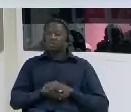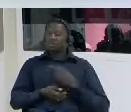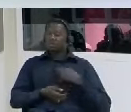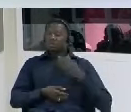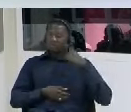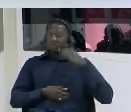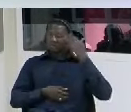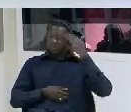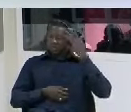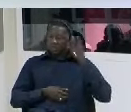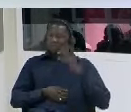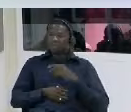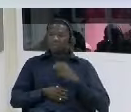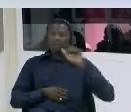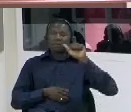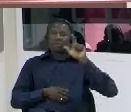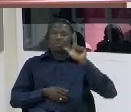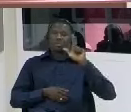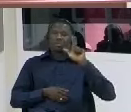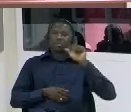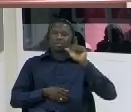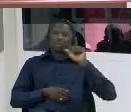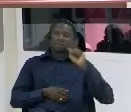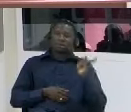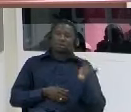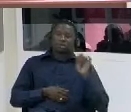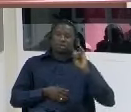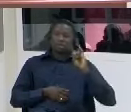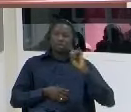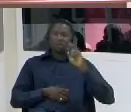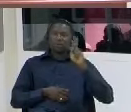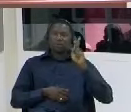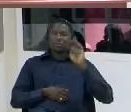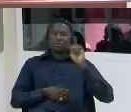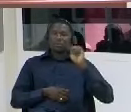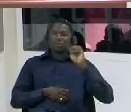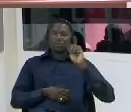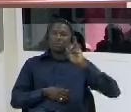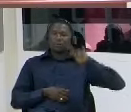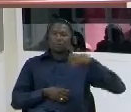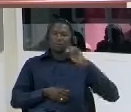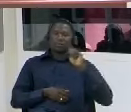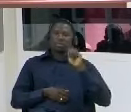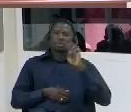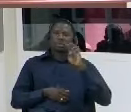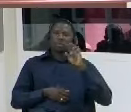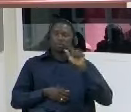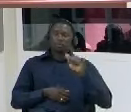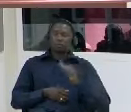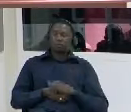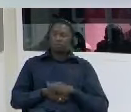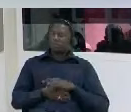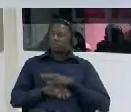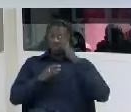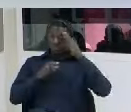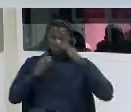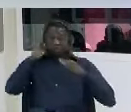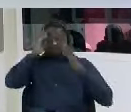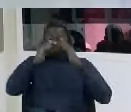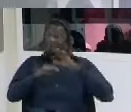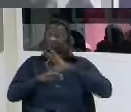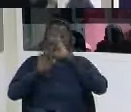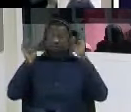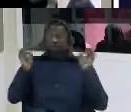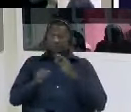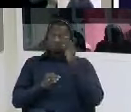a large kid they all contributed to the towards this struggle so that being the case i want to thank you so much and